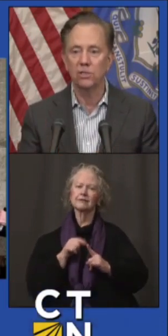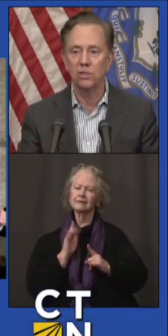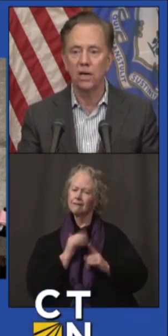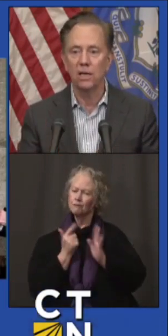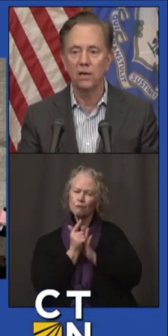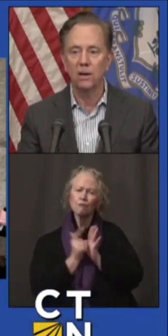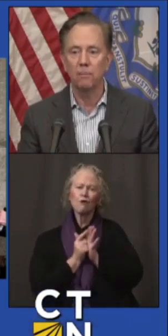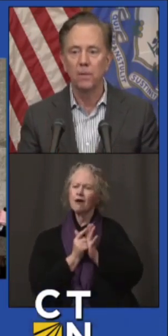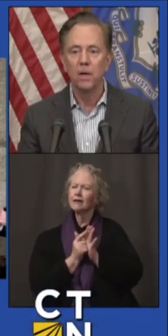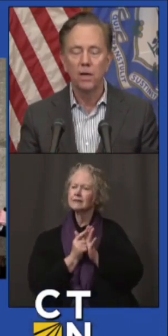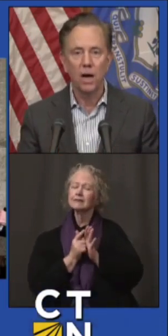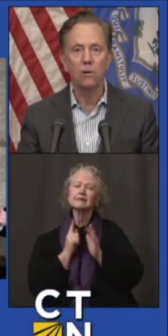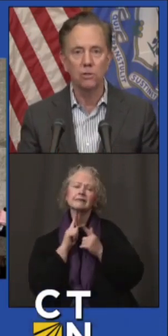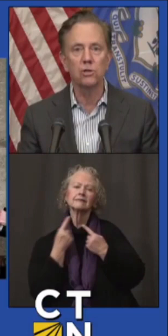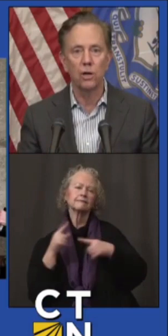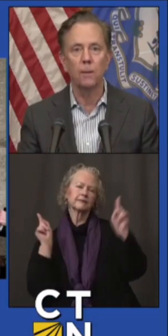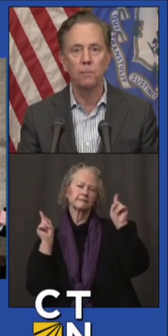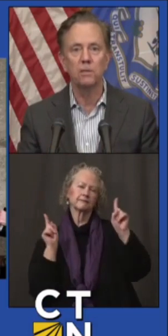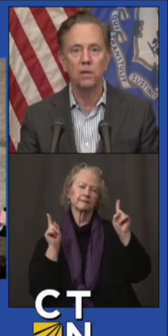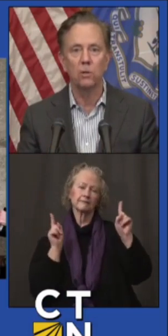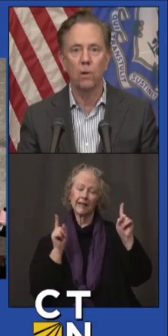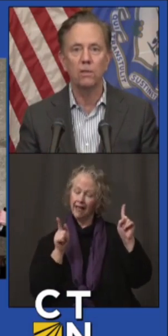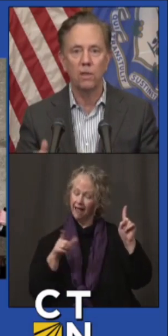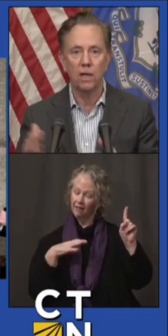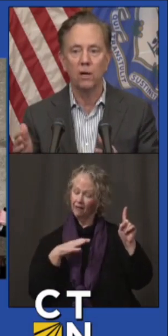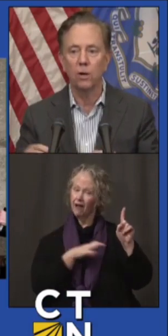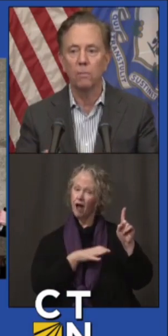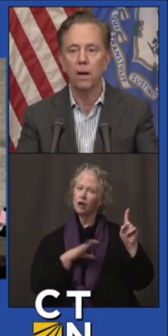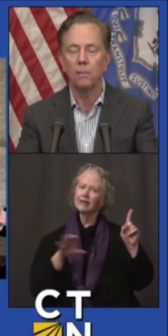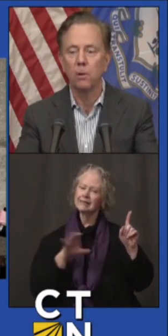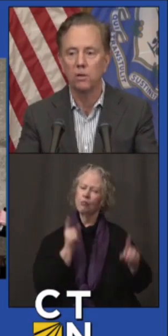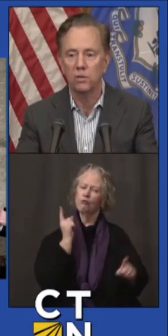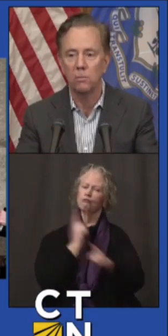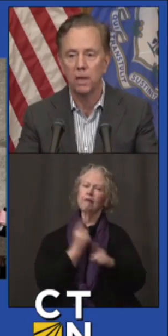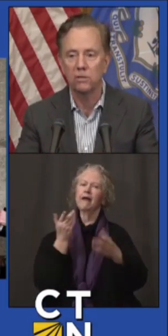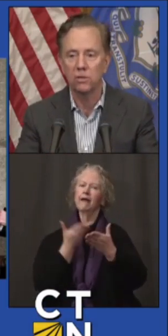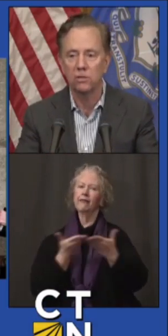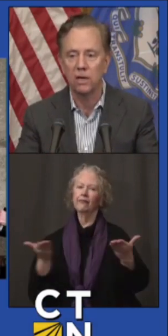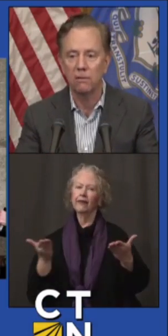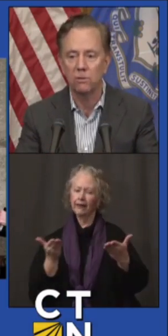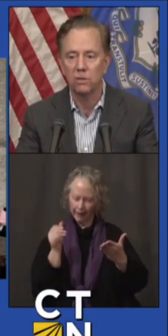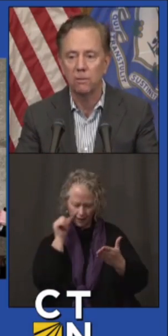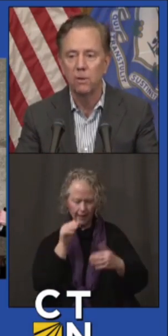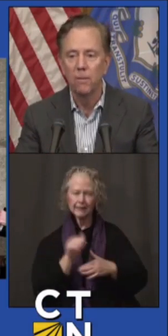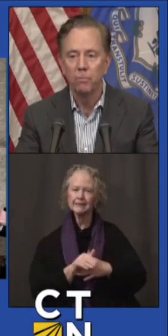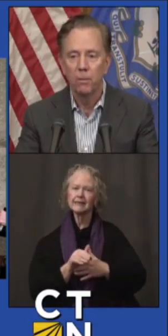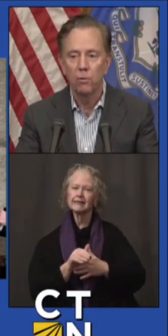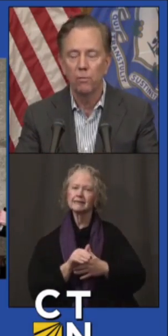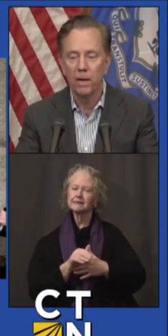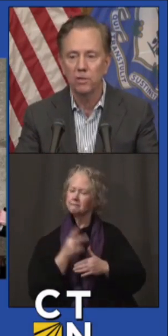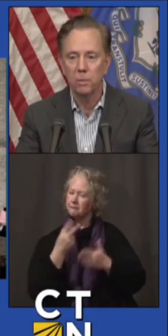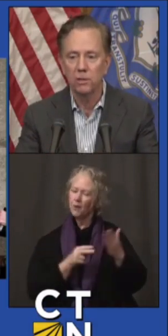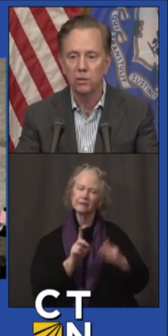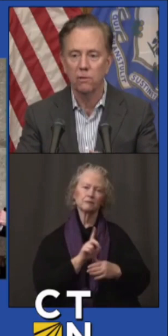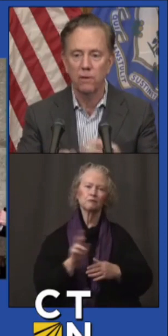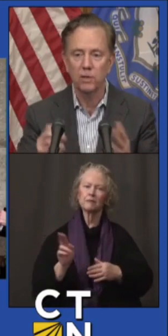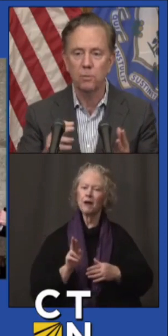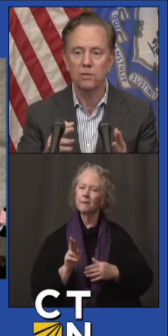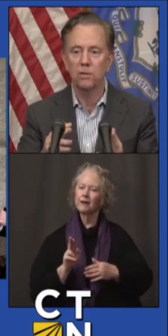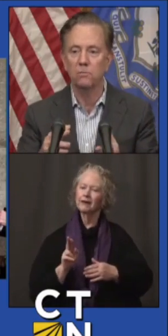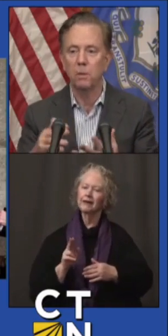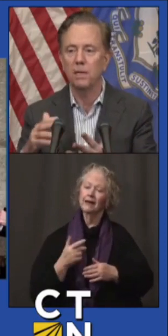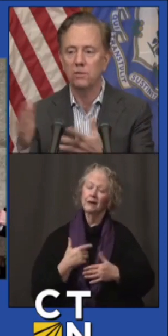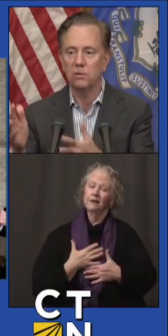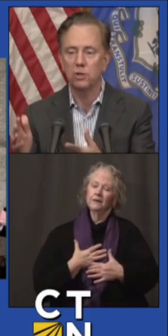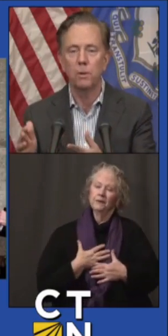of the day last night, Congress stood up and did the right thing on a bipartisan basis. I was, um, moved by this picture of